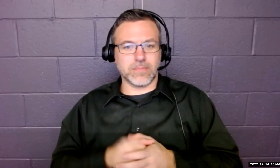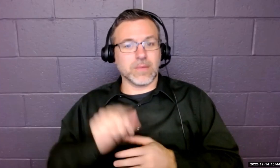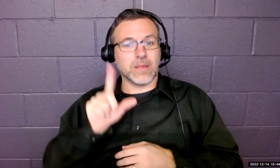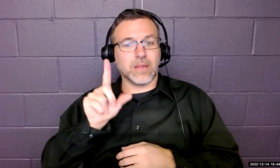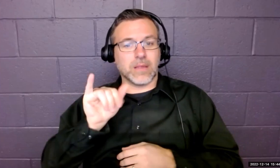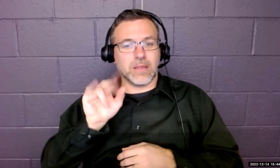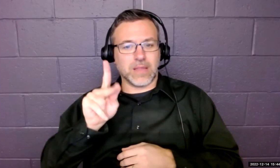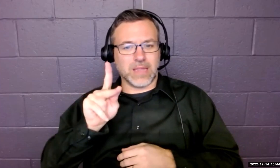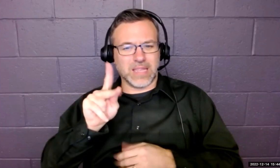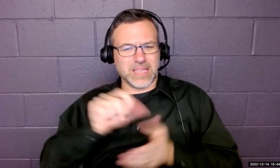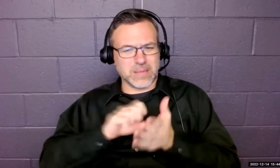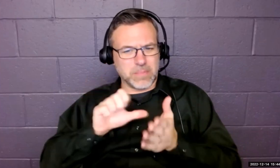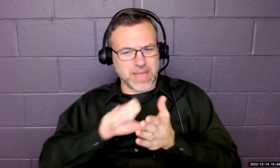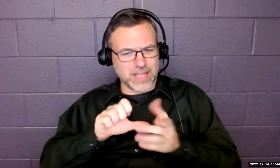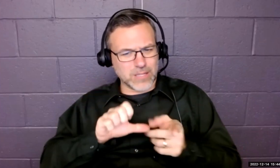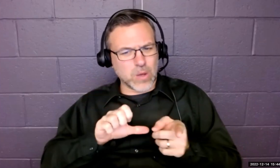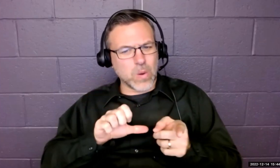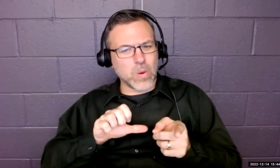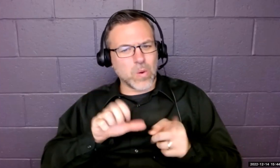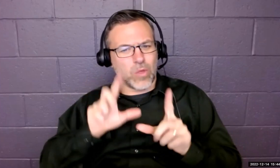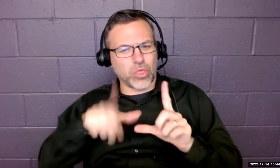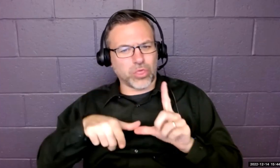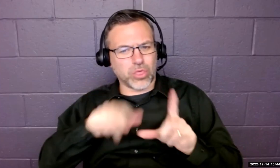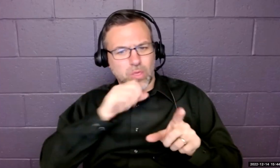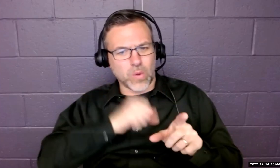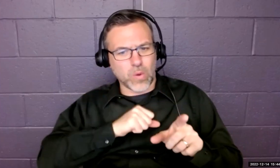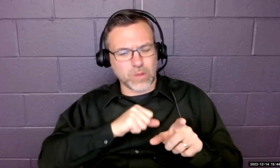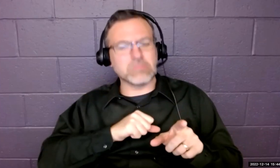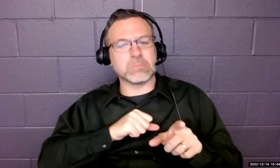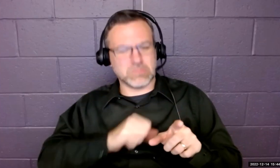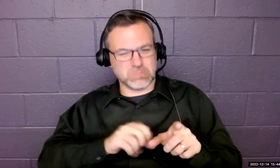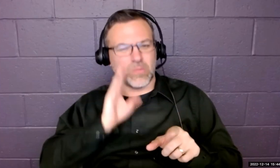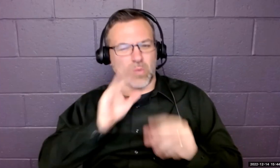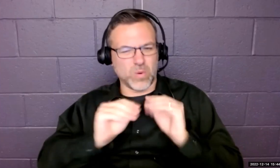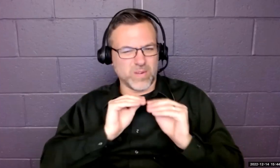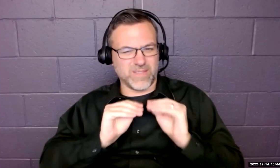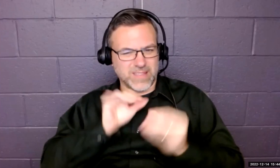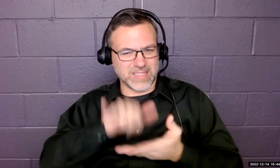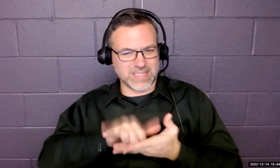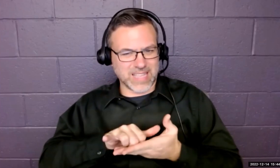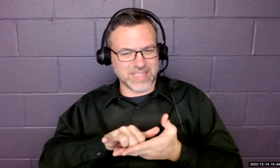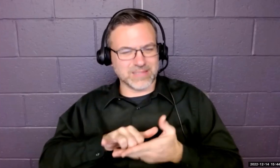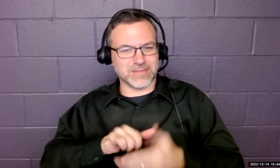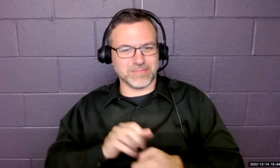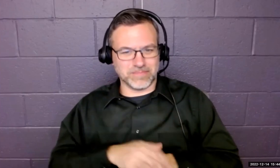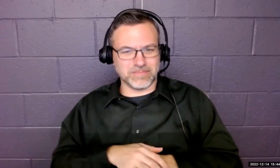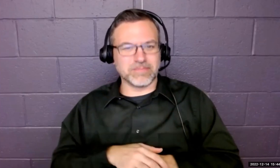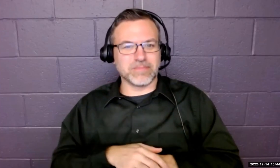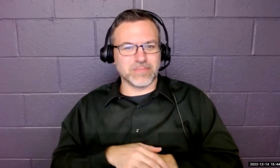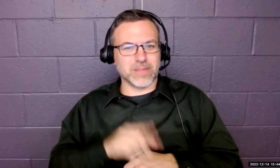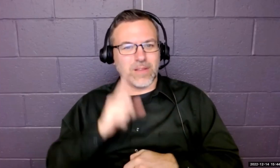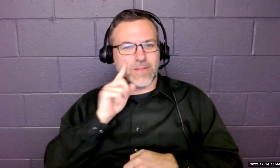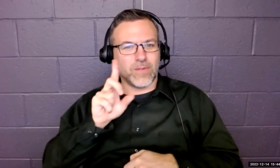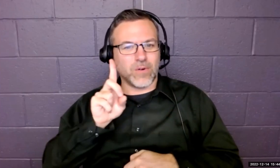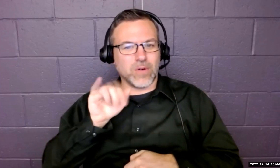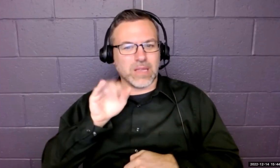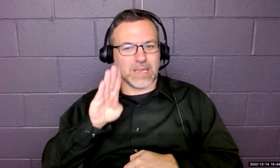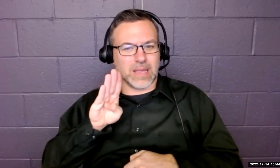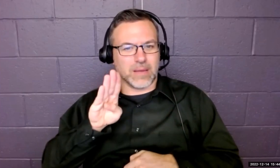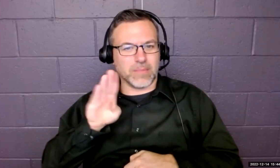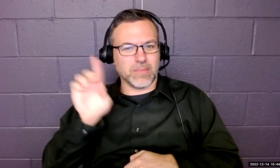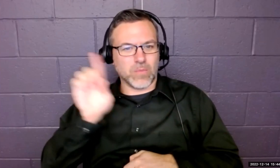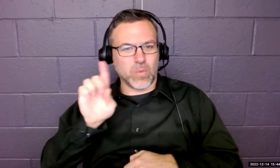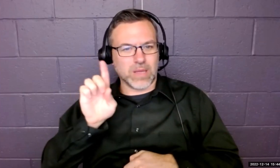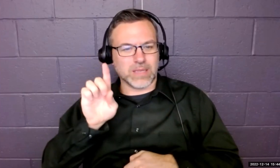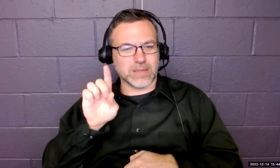page is old. Sorry about that. We'll make sure that next week that it is freshened up for the Dib 1 office hour.